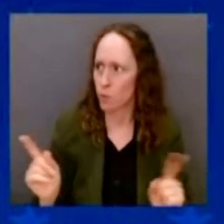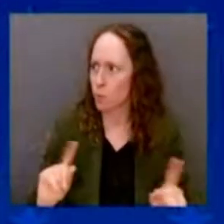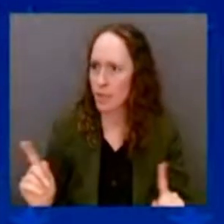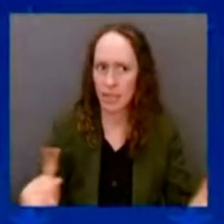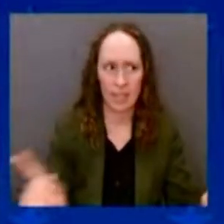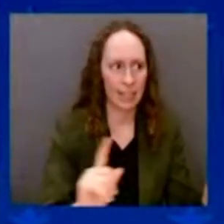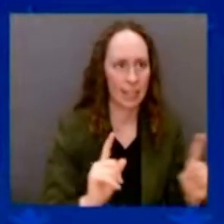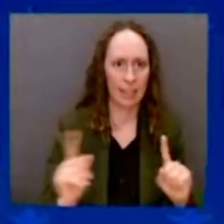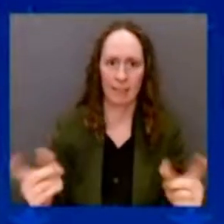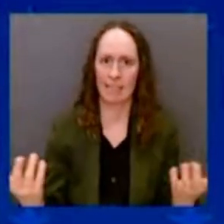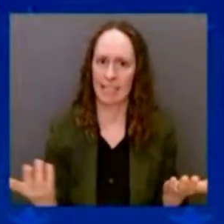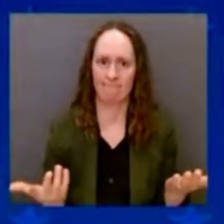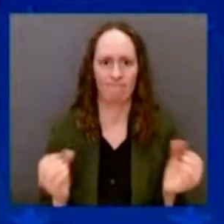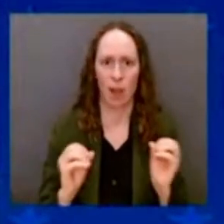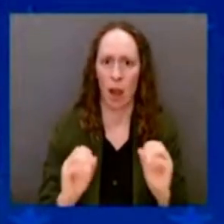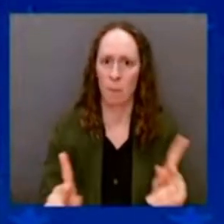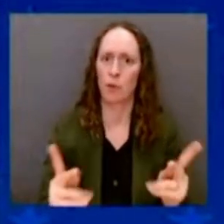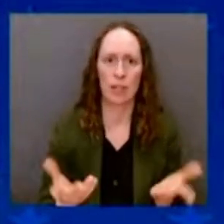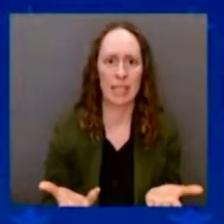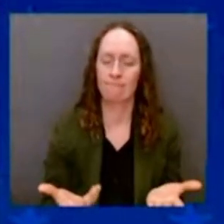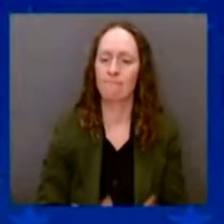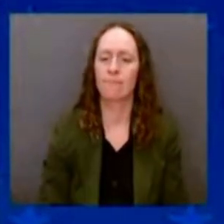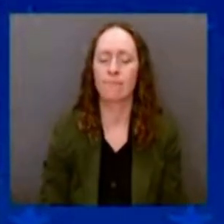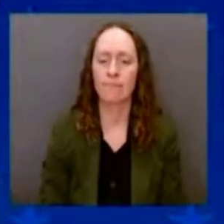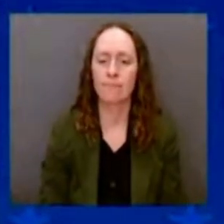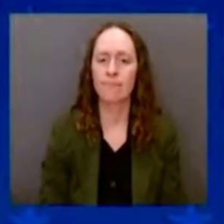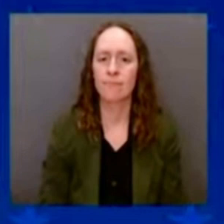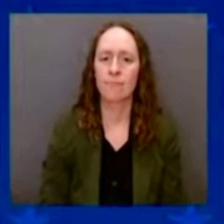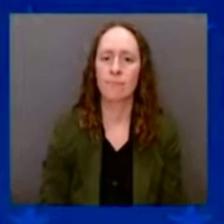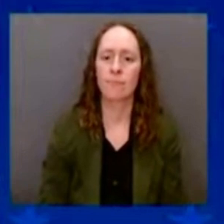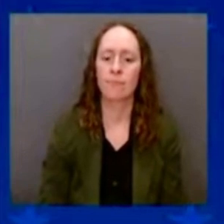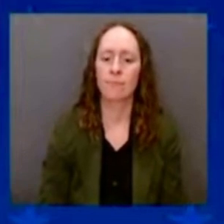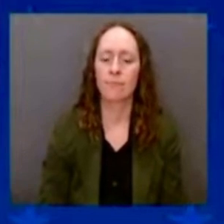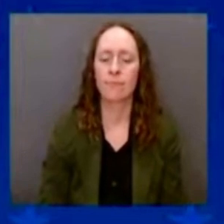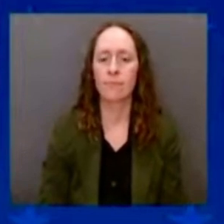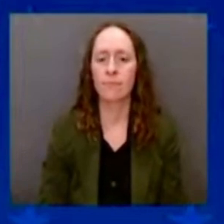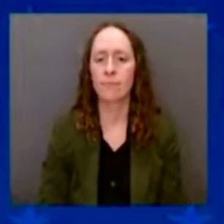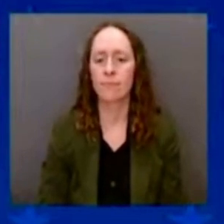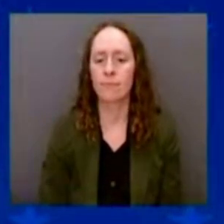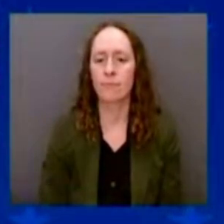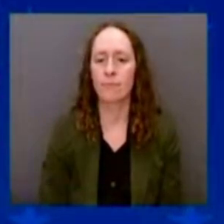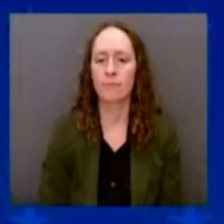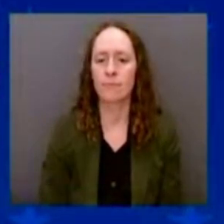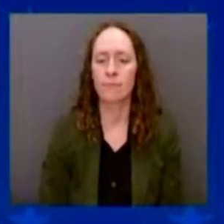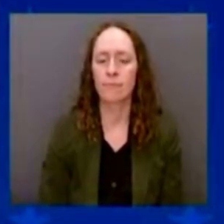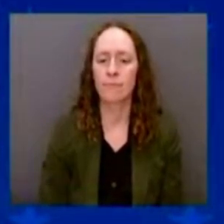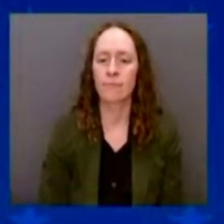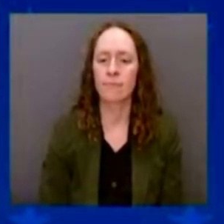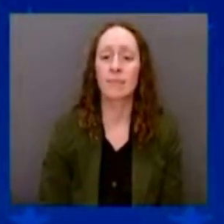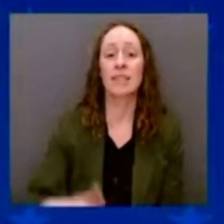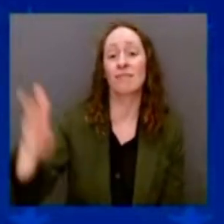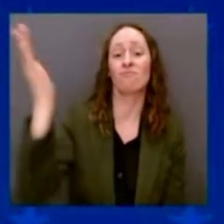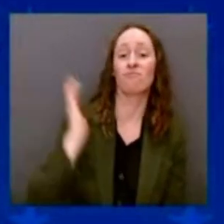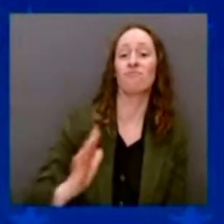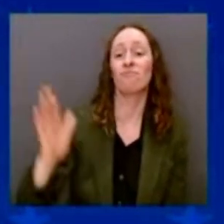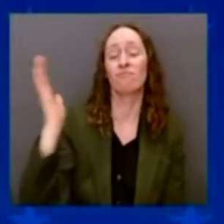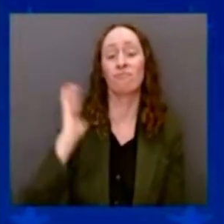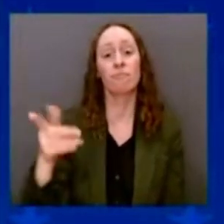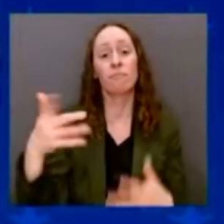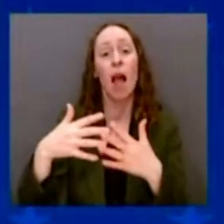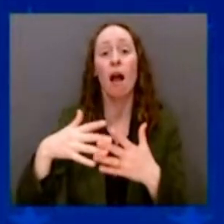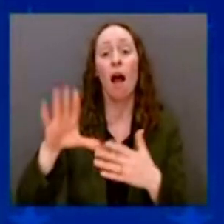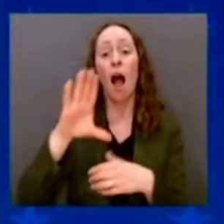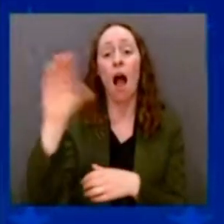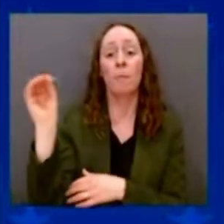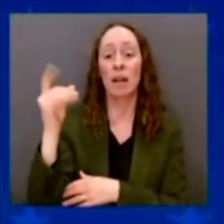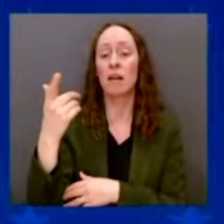American companies started to ship jobs overseas. Why? Cheaper labor. They'd go where they